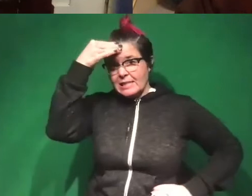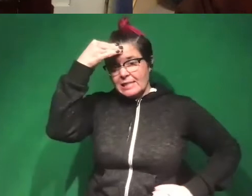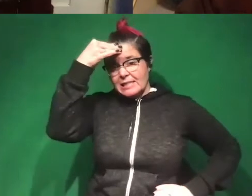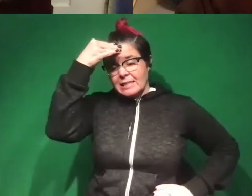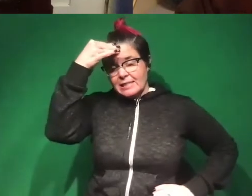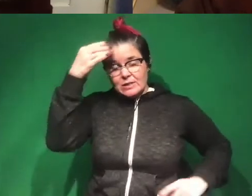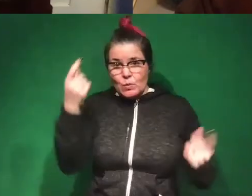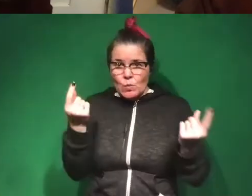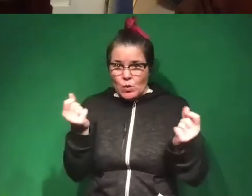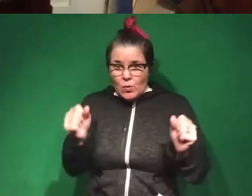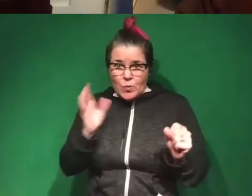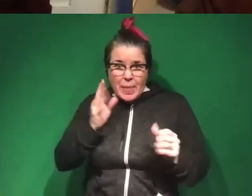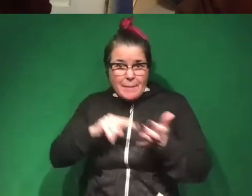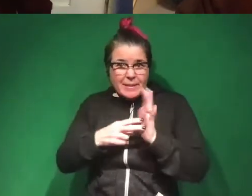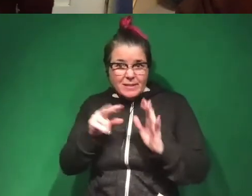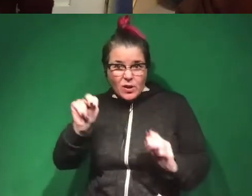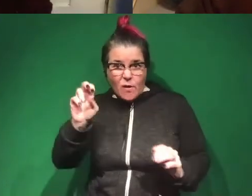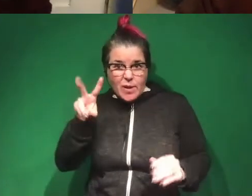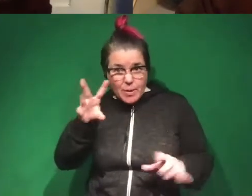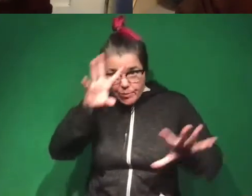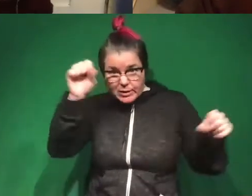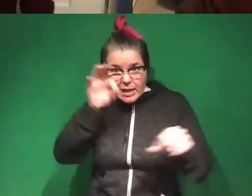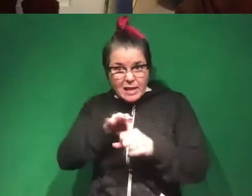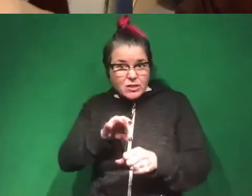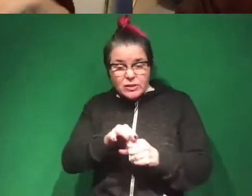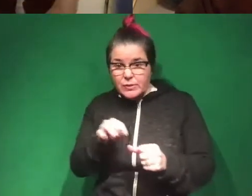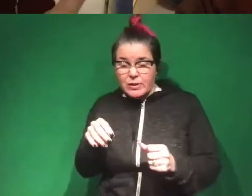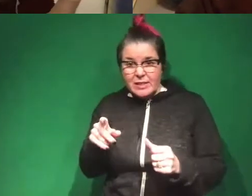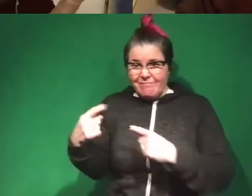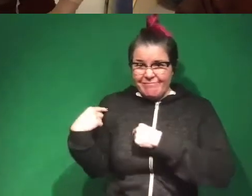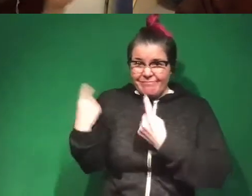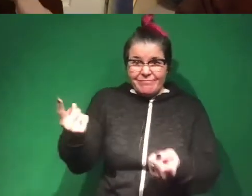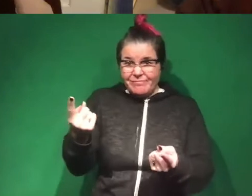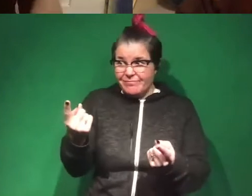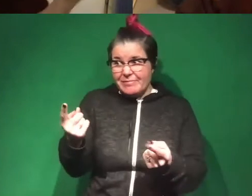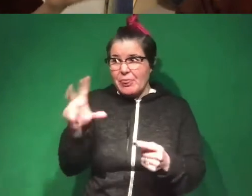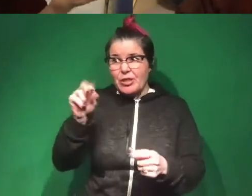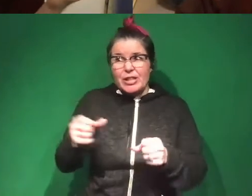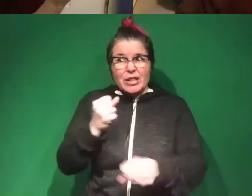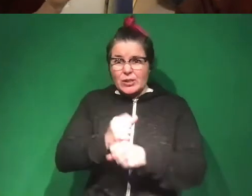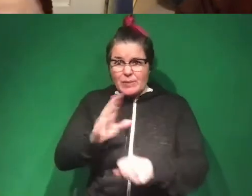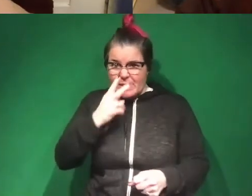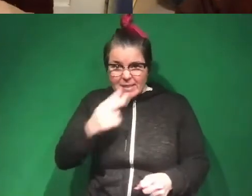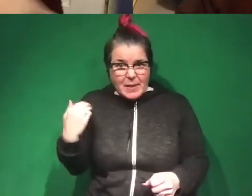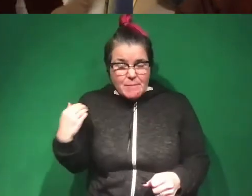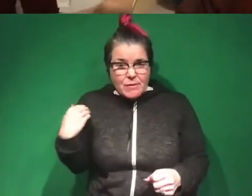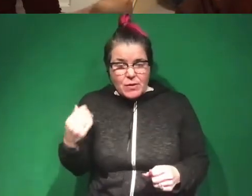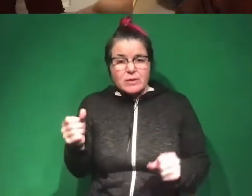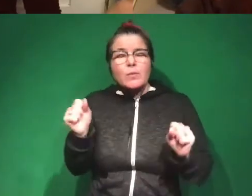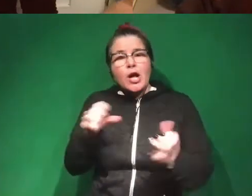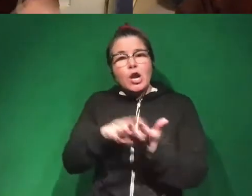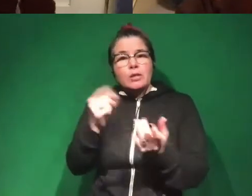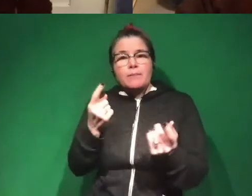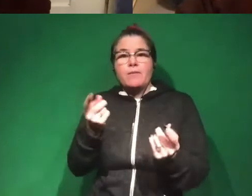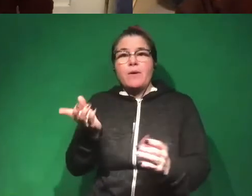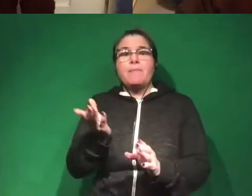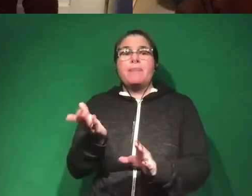on earth could this mean for November? And we've never seen, at least in, you know, the last 30 years. So another premise of political science is that we can learn something from the